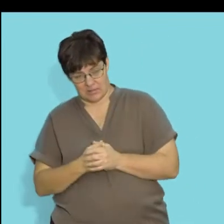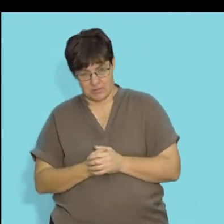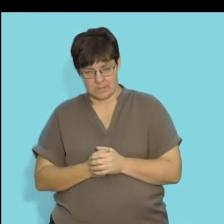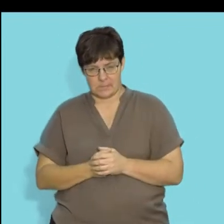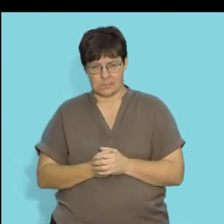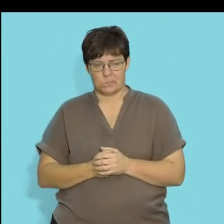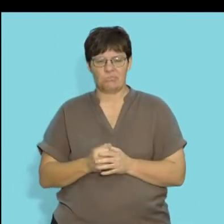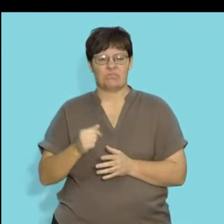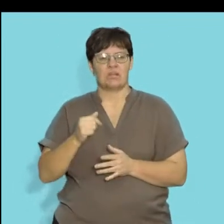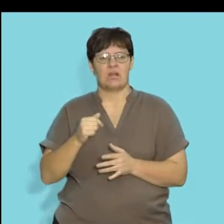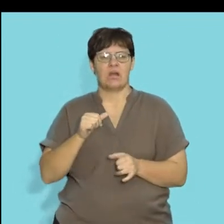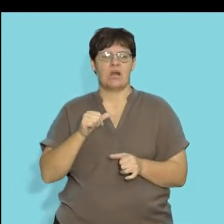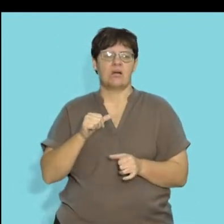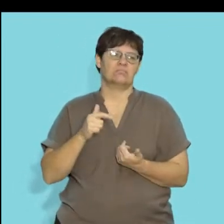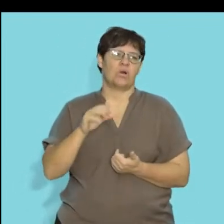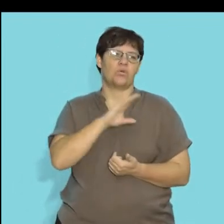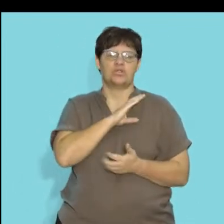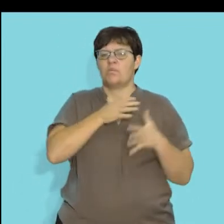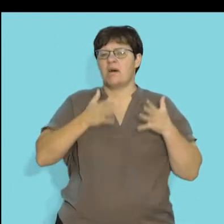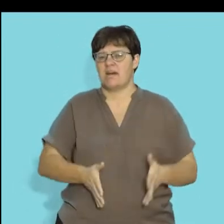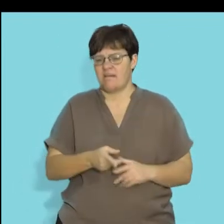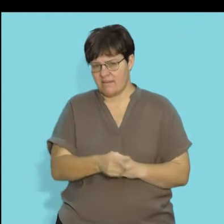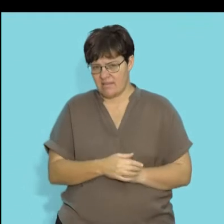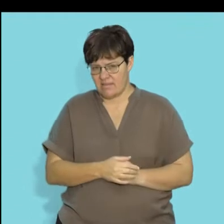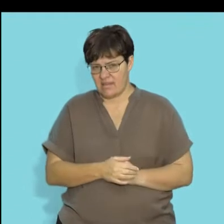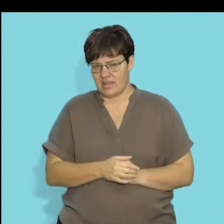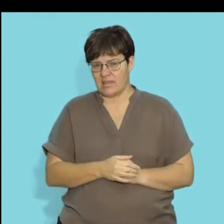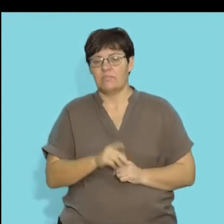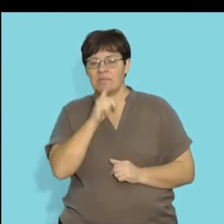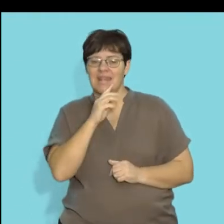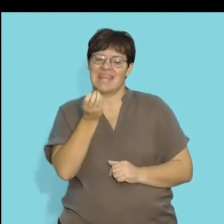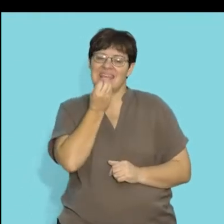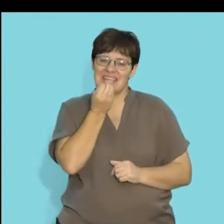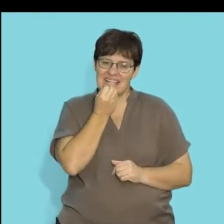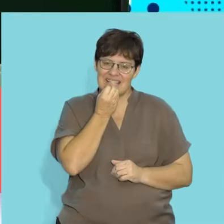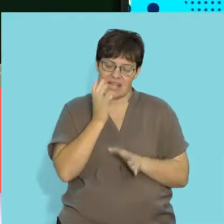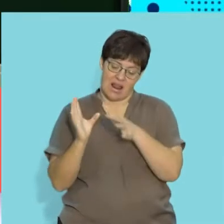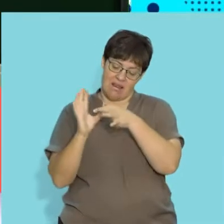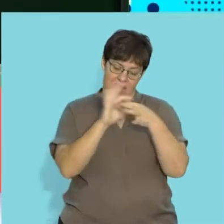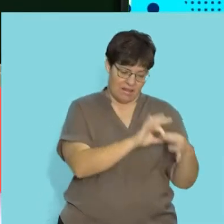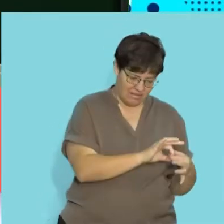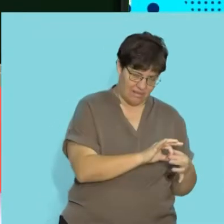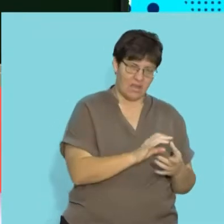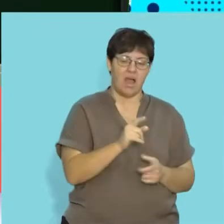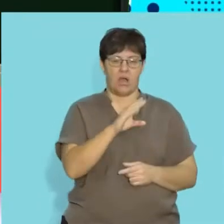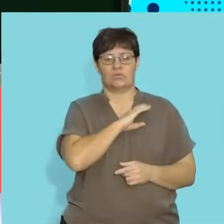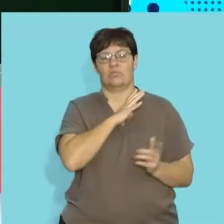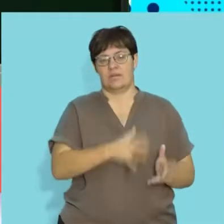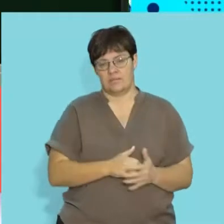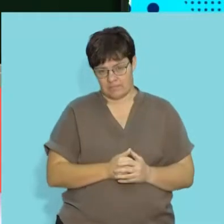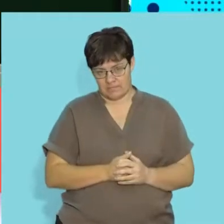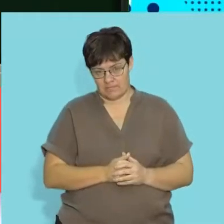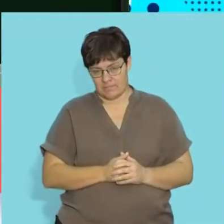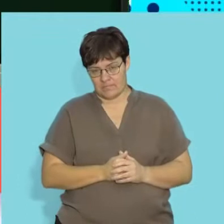refer to consumers, I think we generally tend to use the word eat and link that to the word consume.